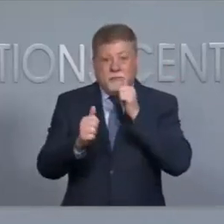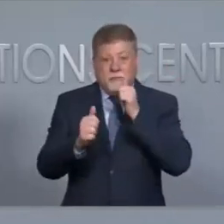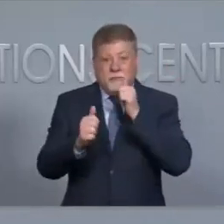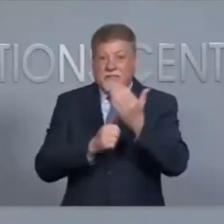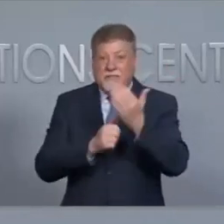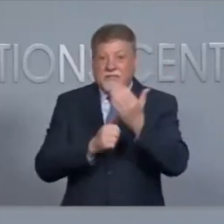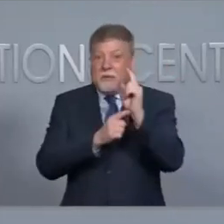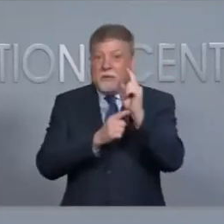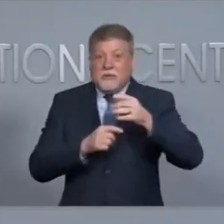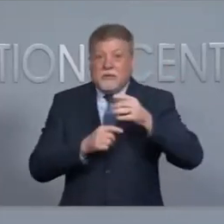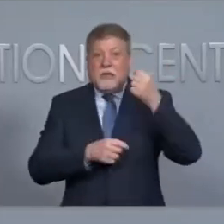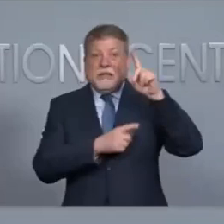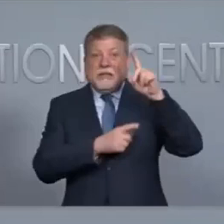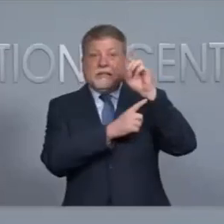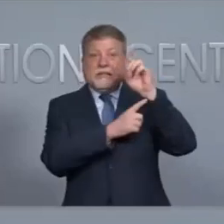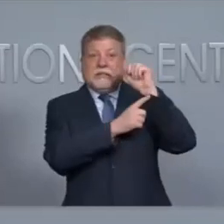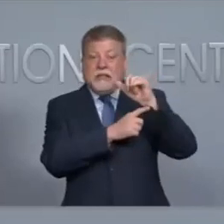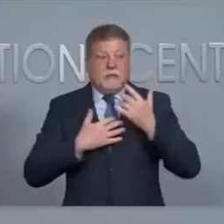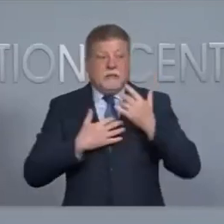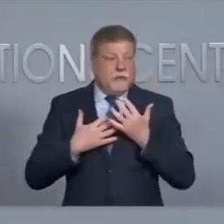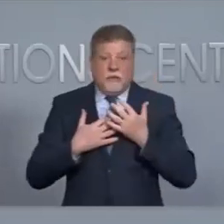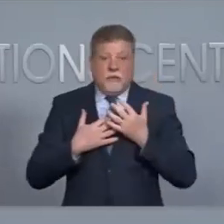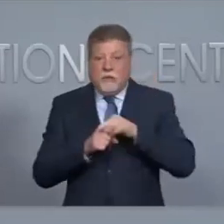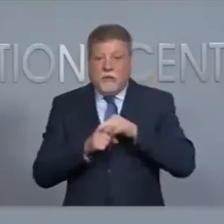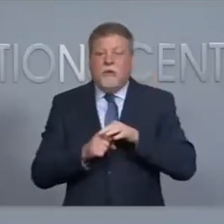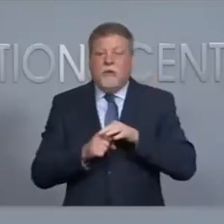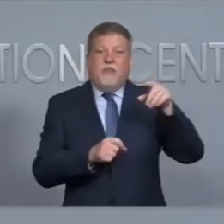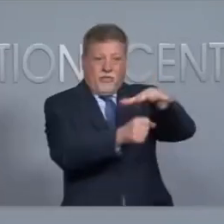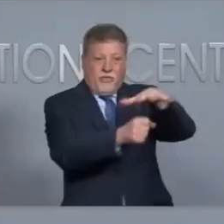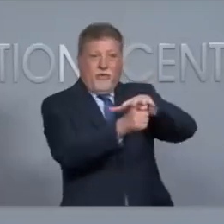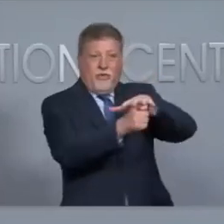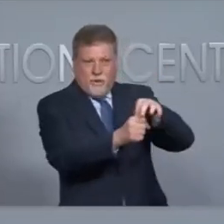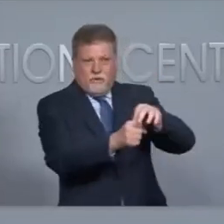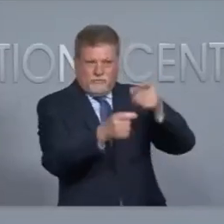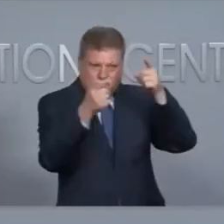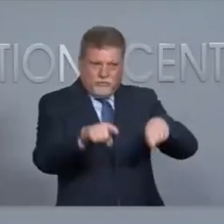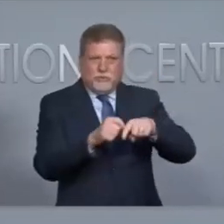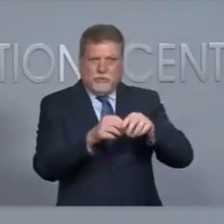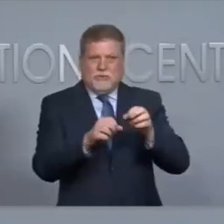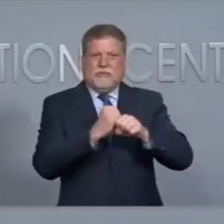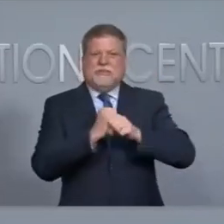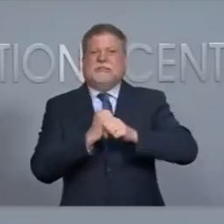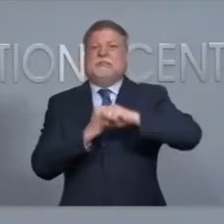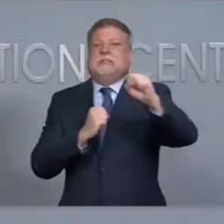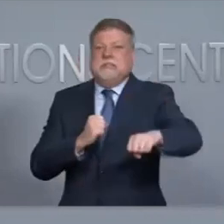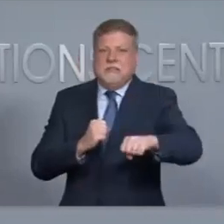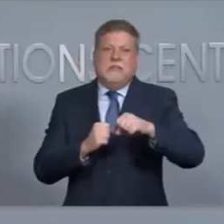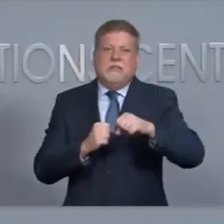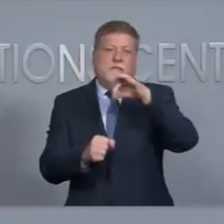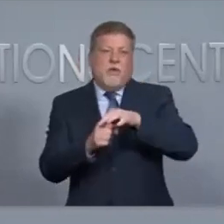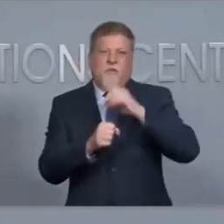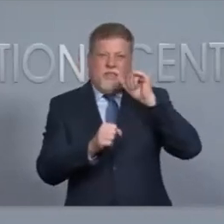may convene and they can vote to extend voting for that time period